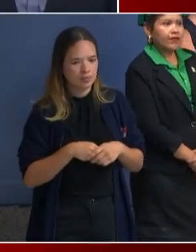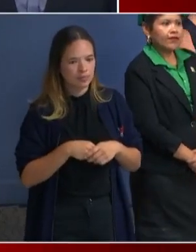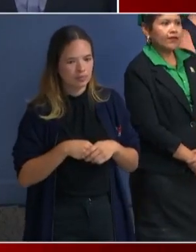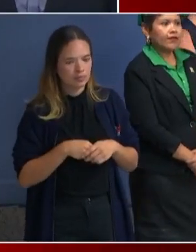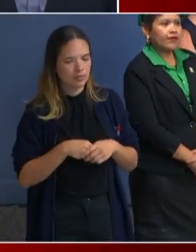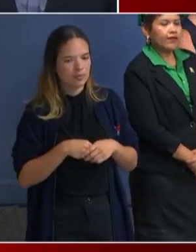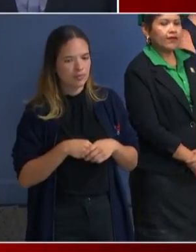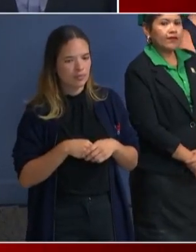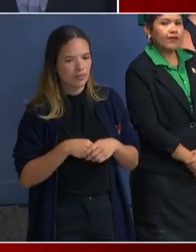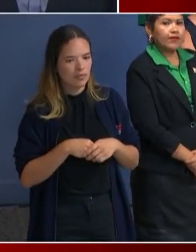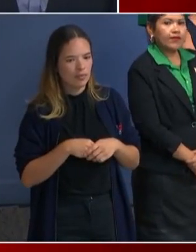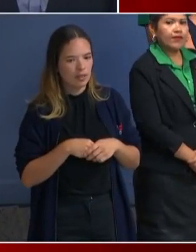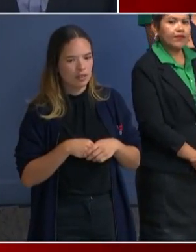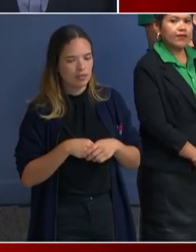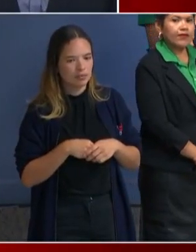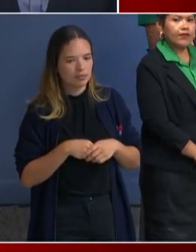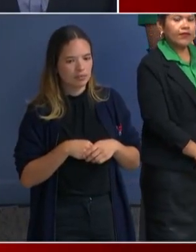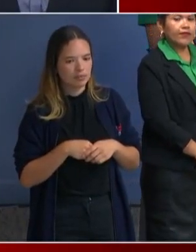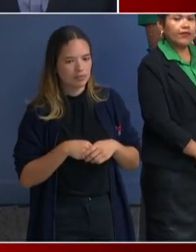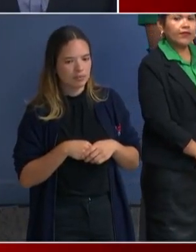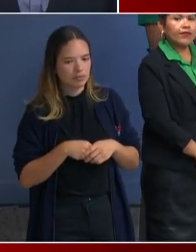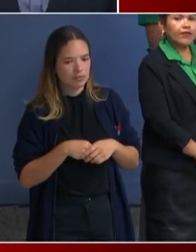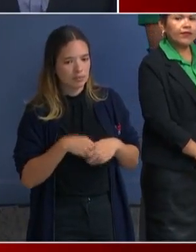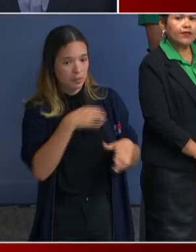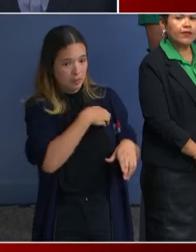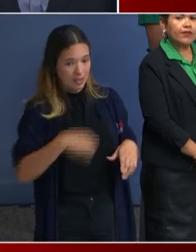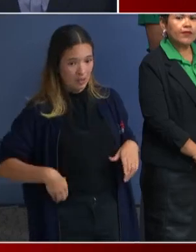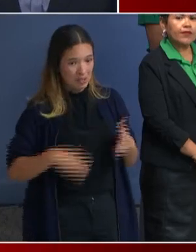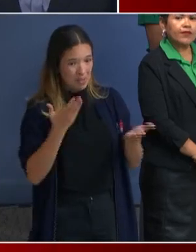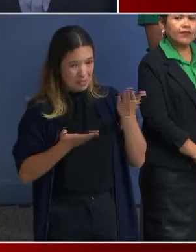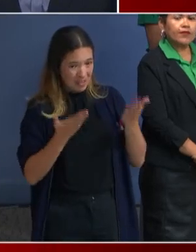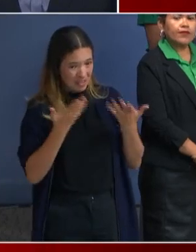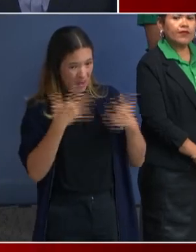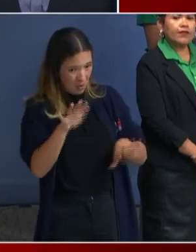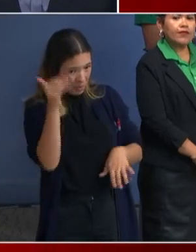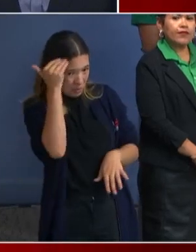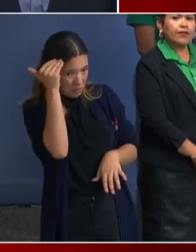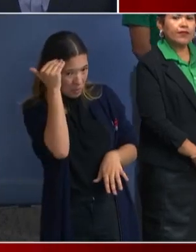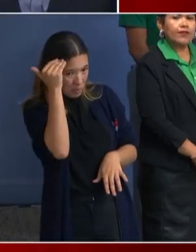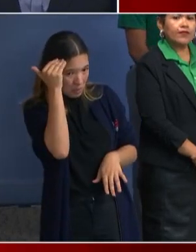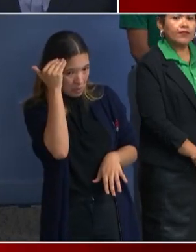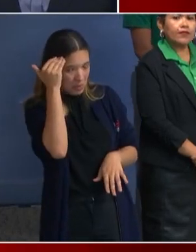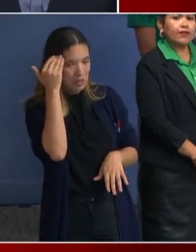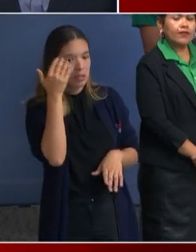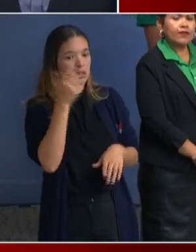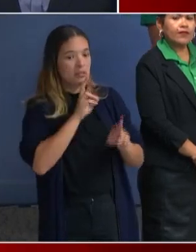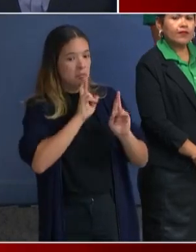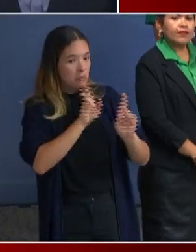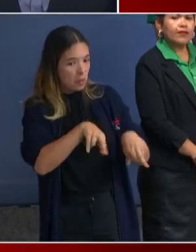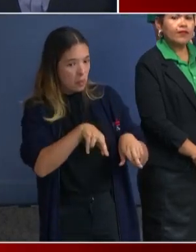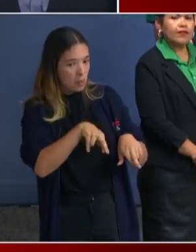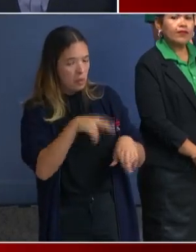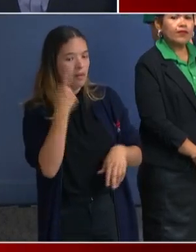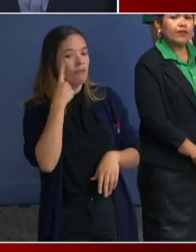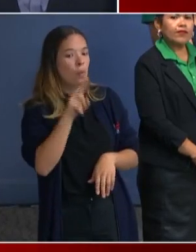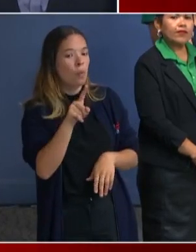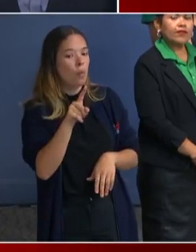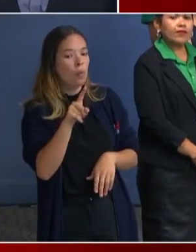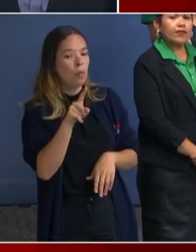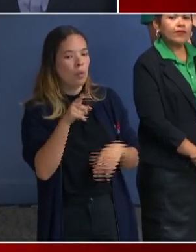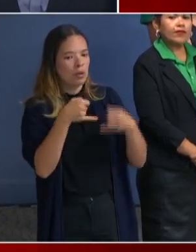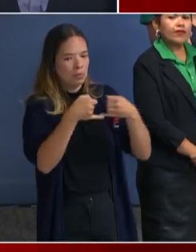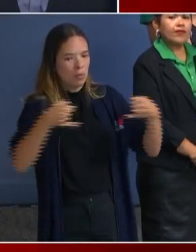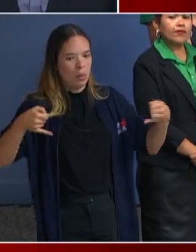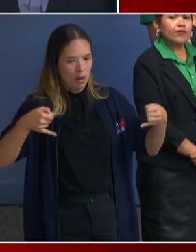And, uh, as you may know, there, uh, there's been reports that, uh, in various border stations where migrants are